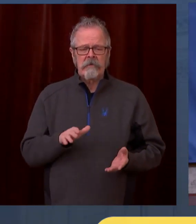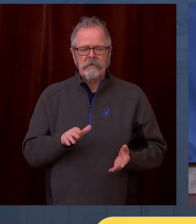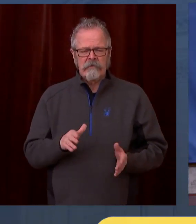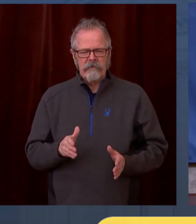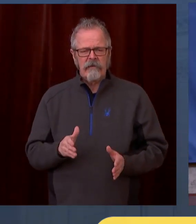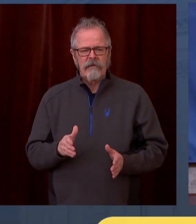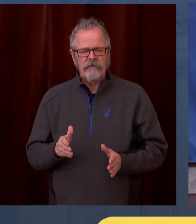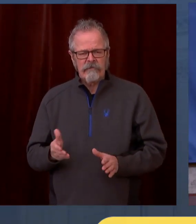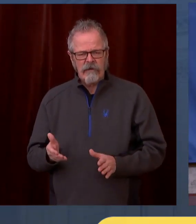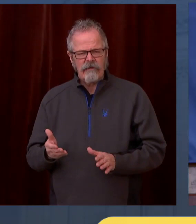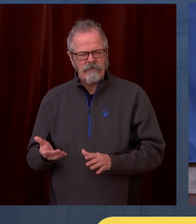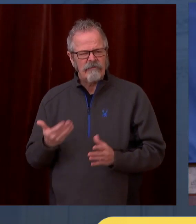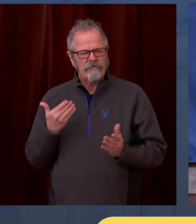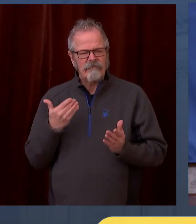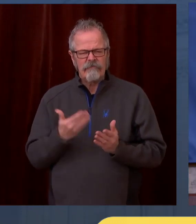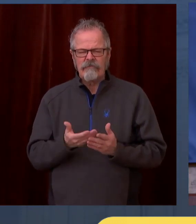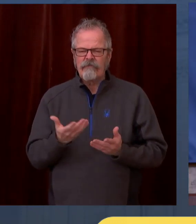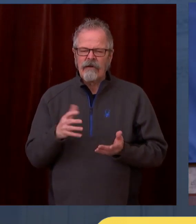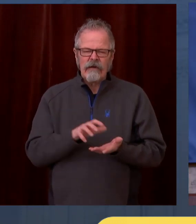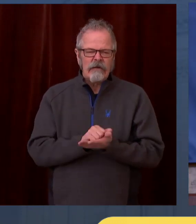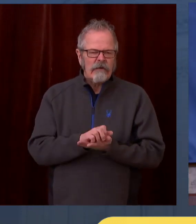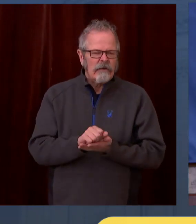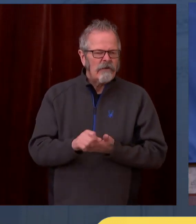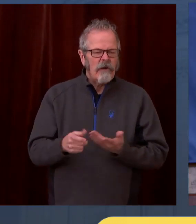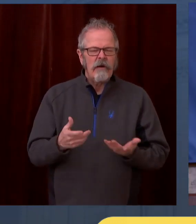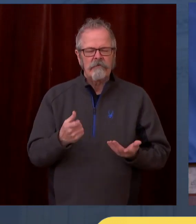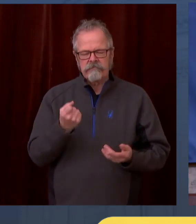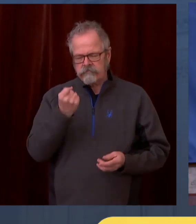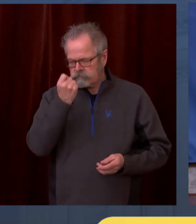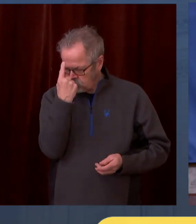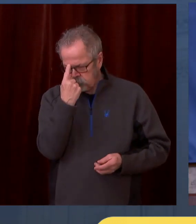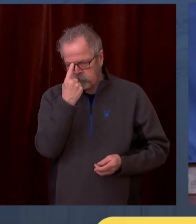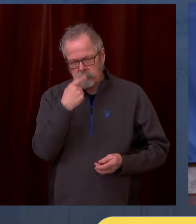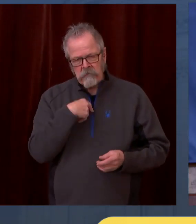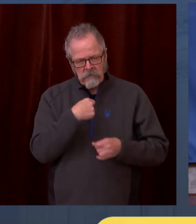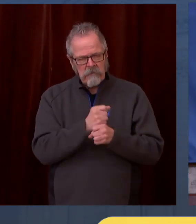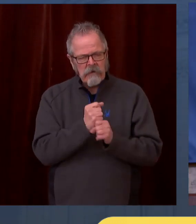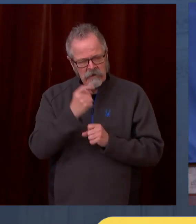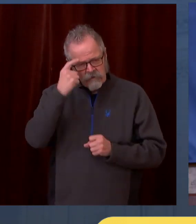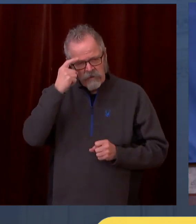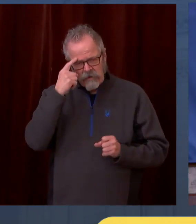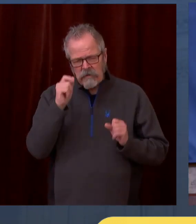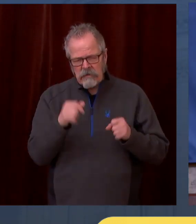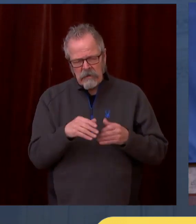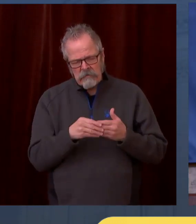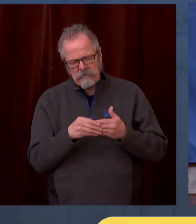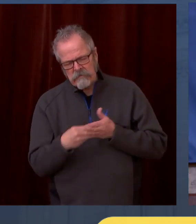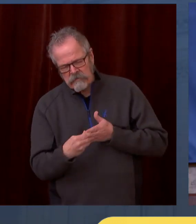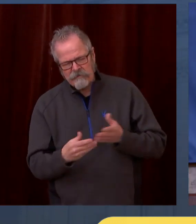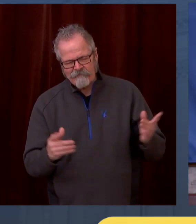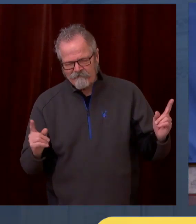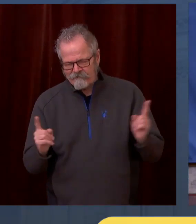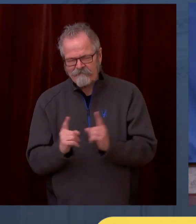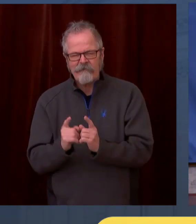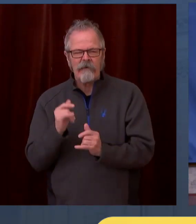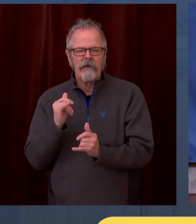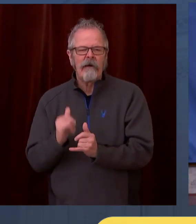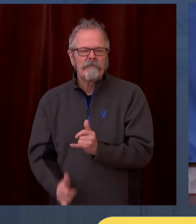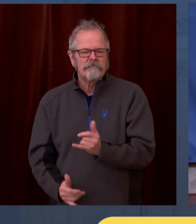and extreme circumstances. Also, residents who are vaccinated will no longer